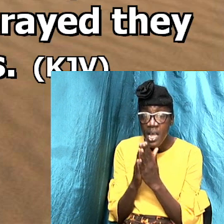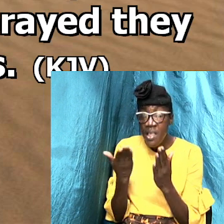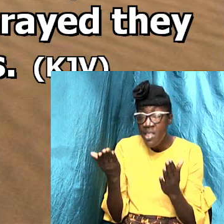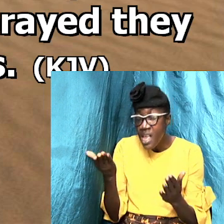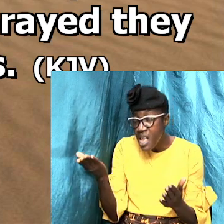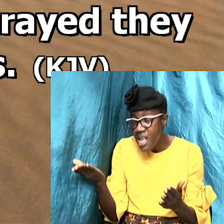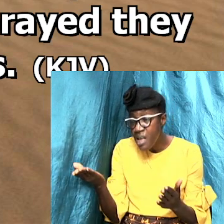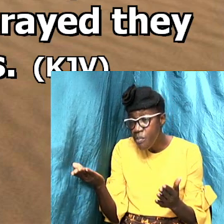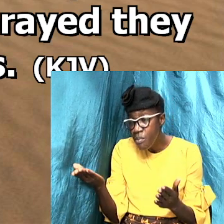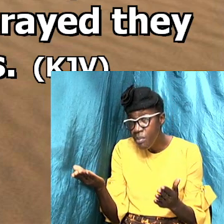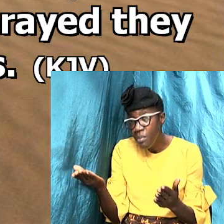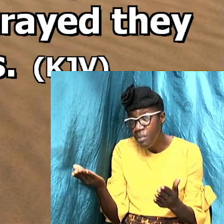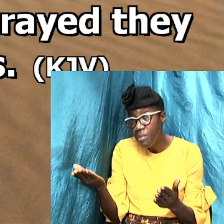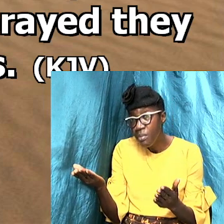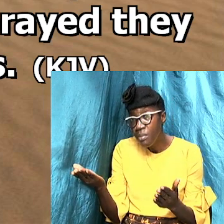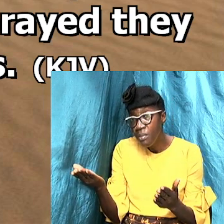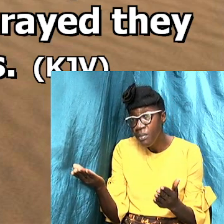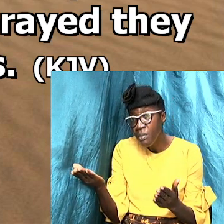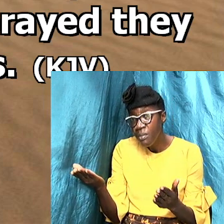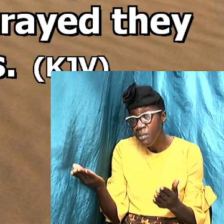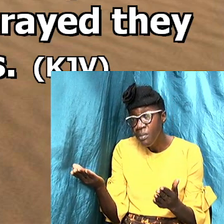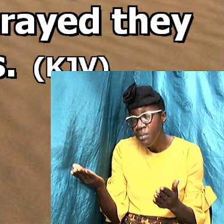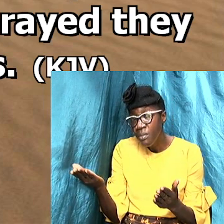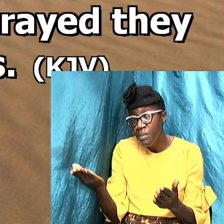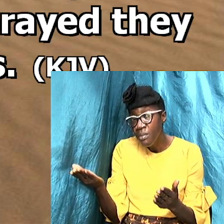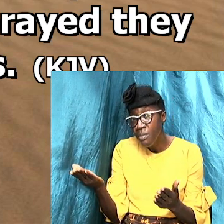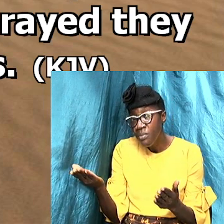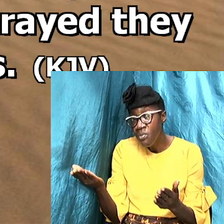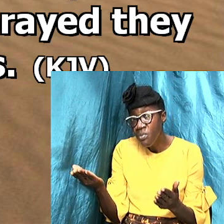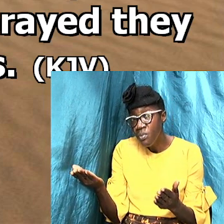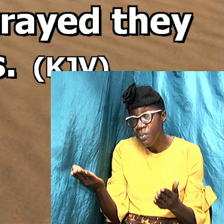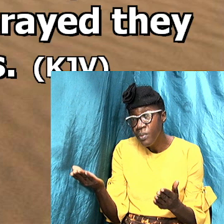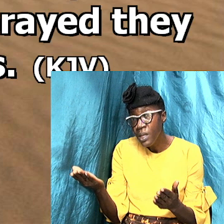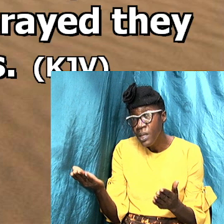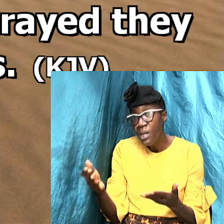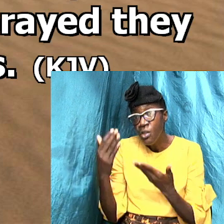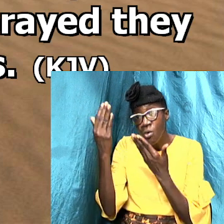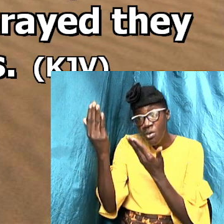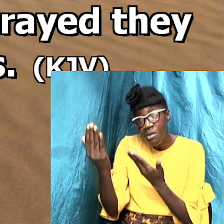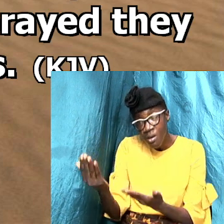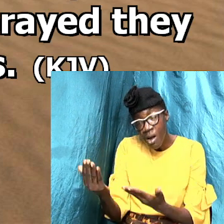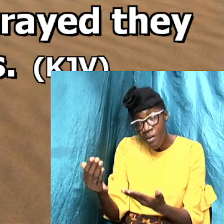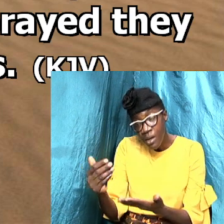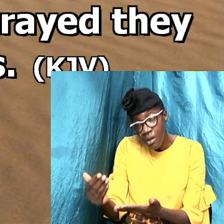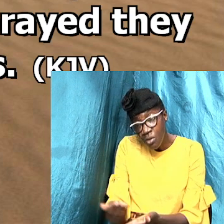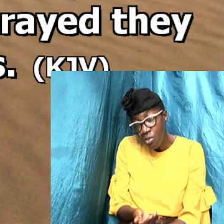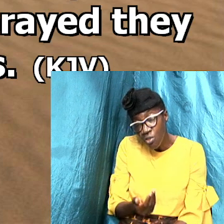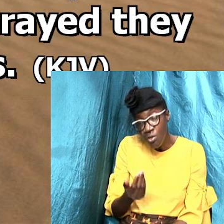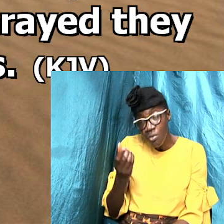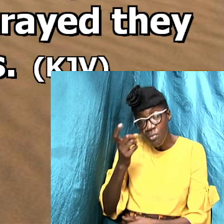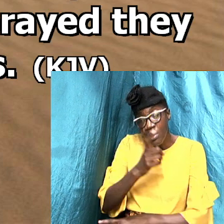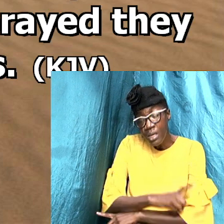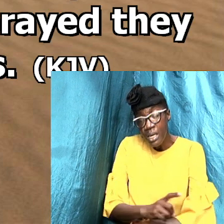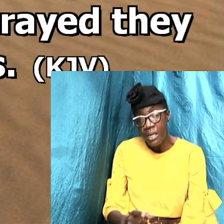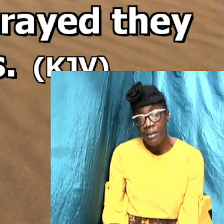then they pray then prayed they him to tarry certain days